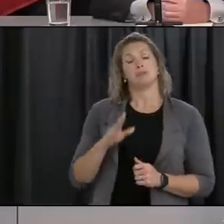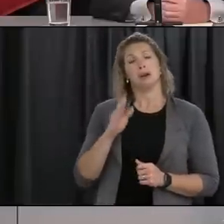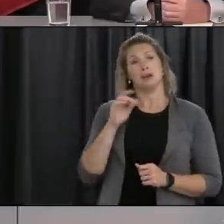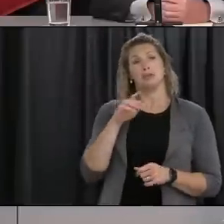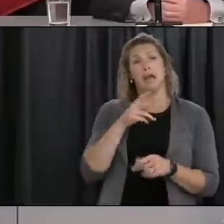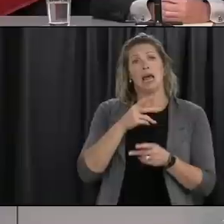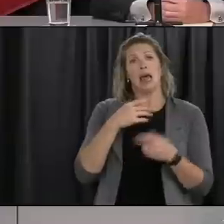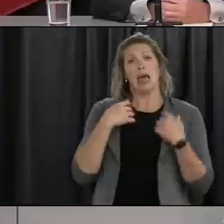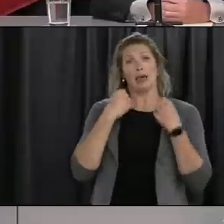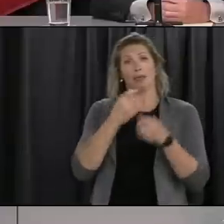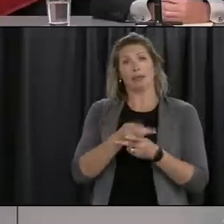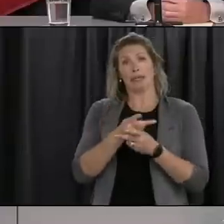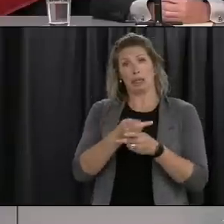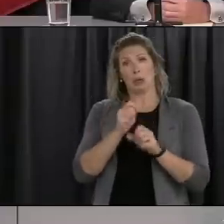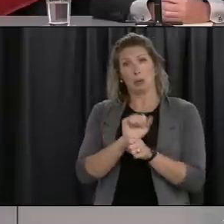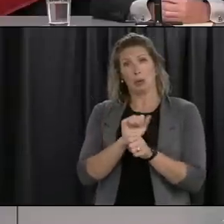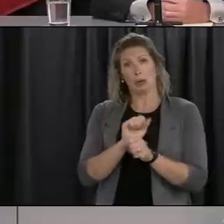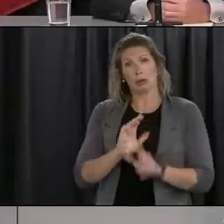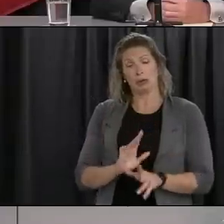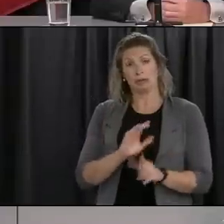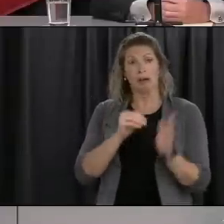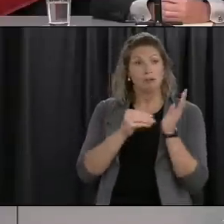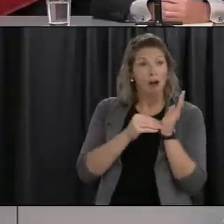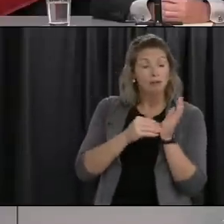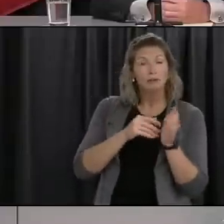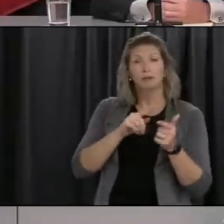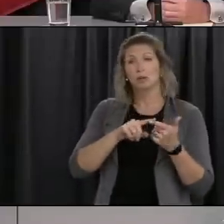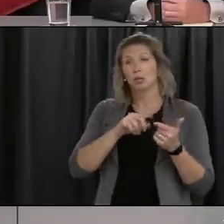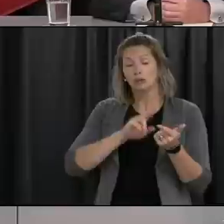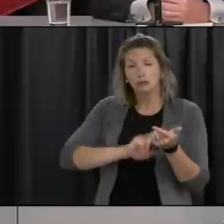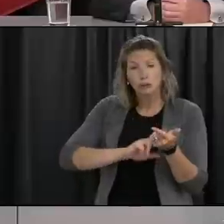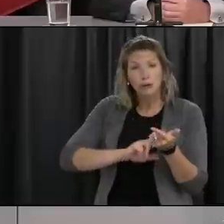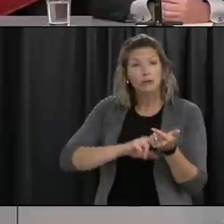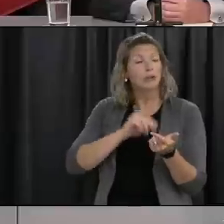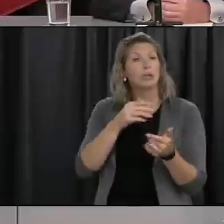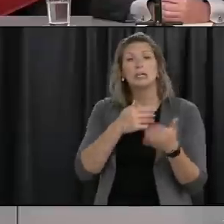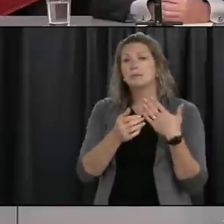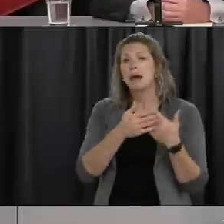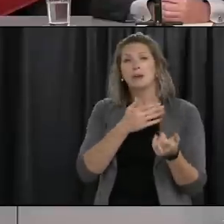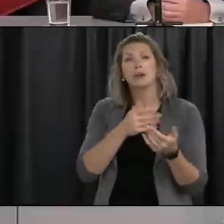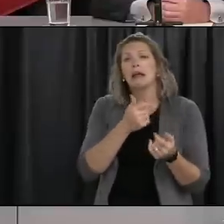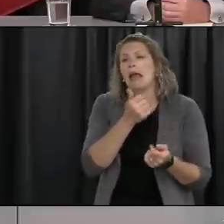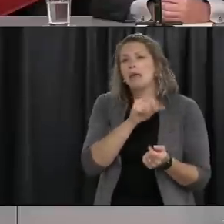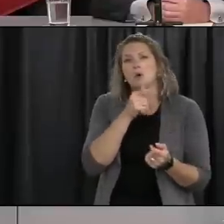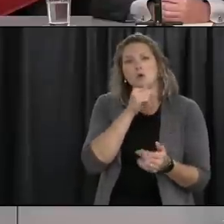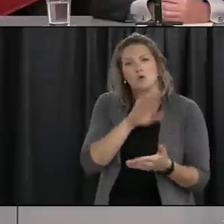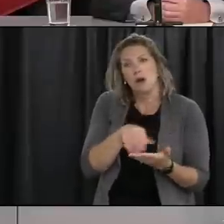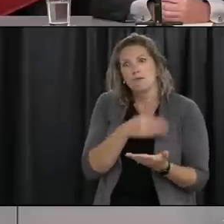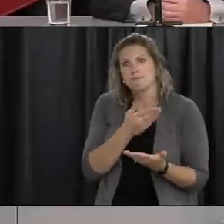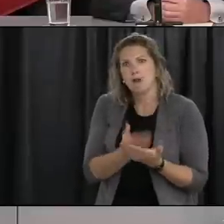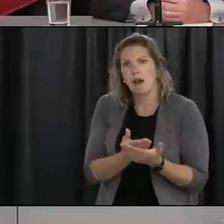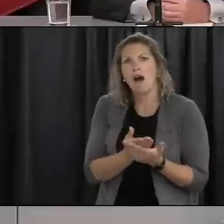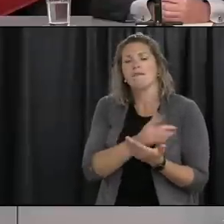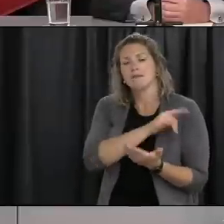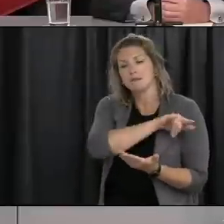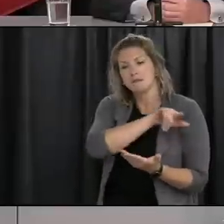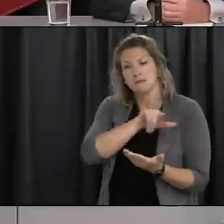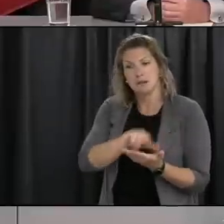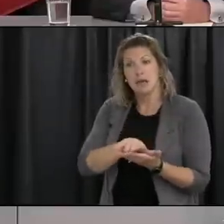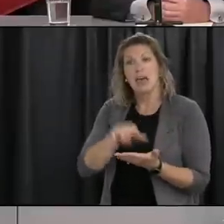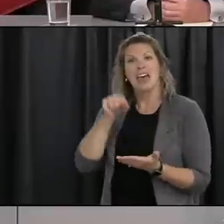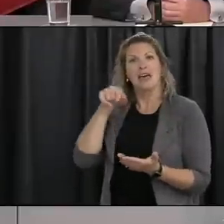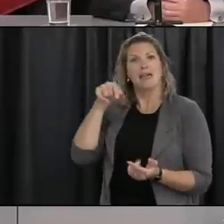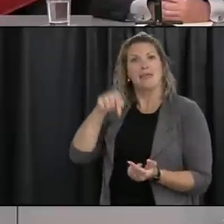or a nurse or someone who's on the front lines providing care so considering the fact that they do have substantial interactions with other people